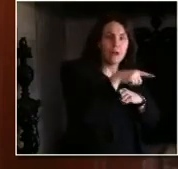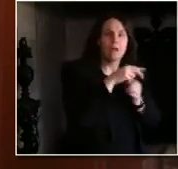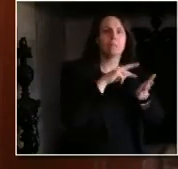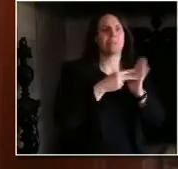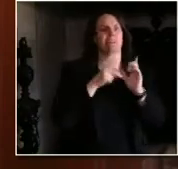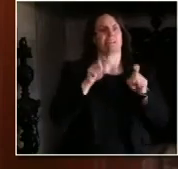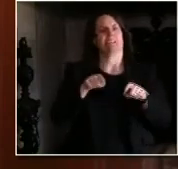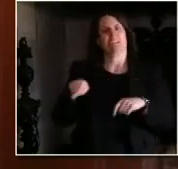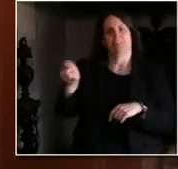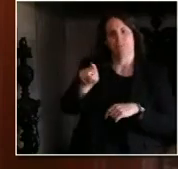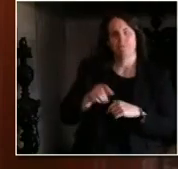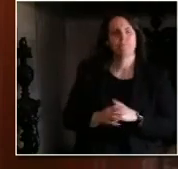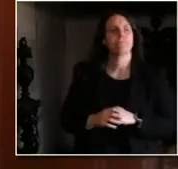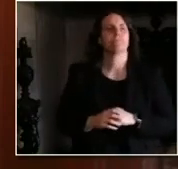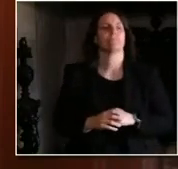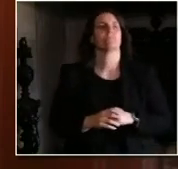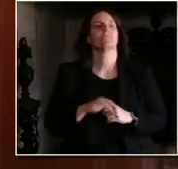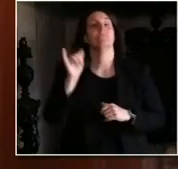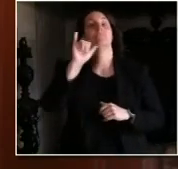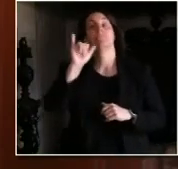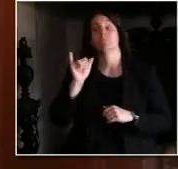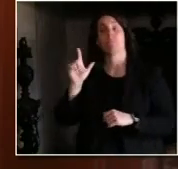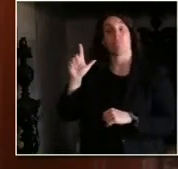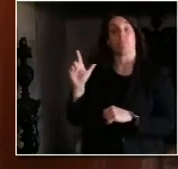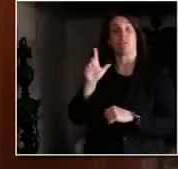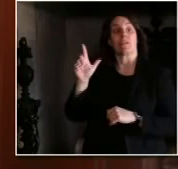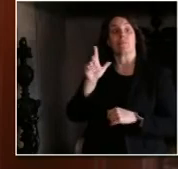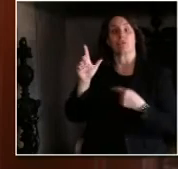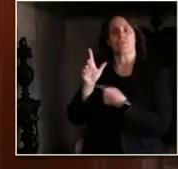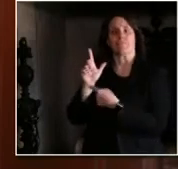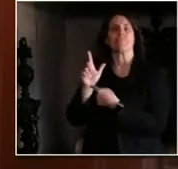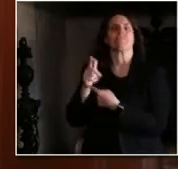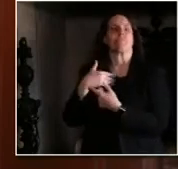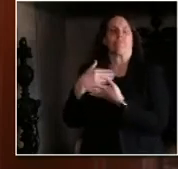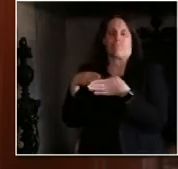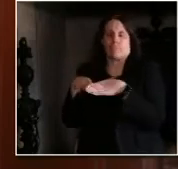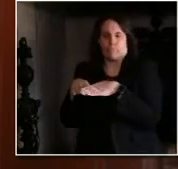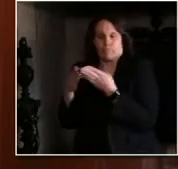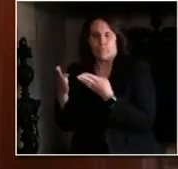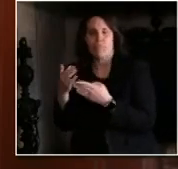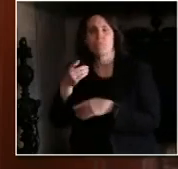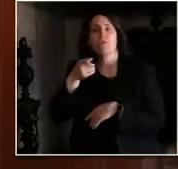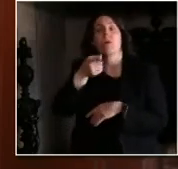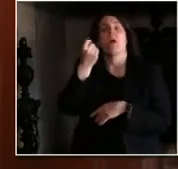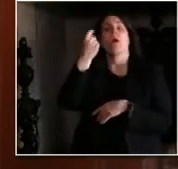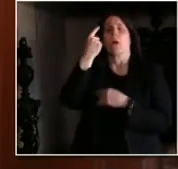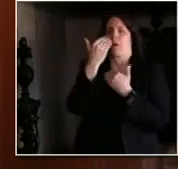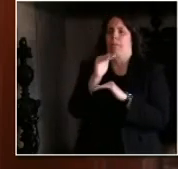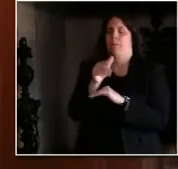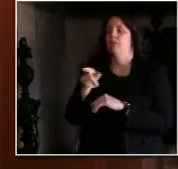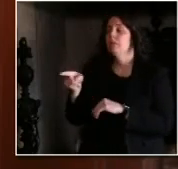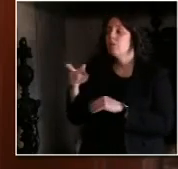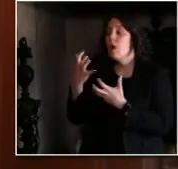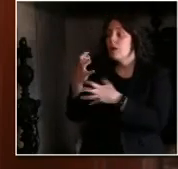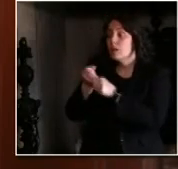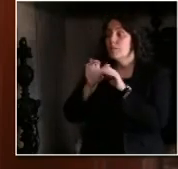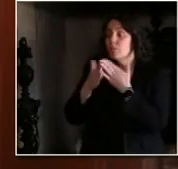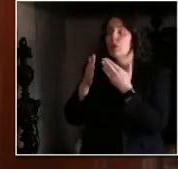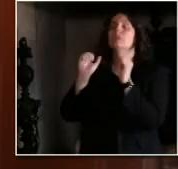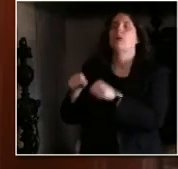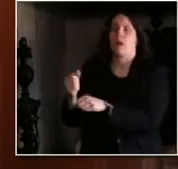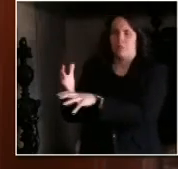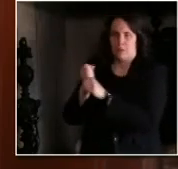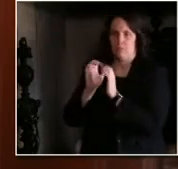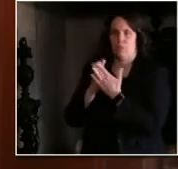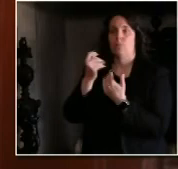warm up, you'll now be able to get outside and play a round of golf with some common-sense restrictions. You can